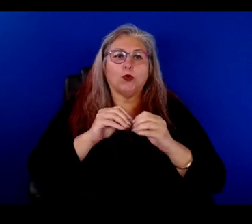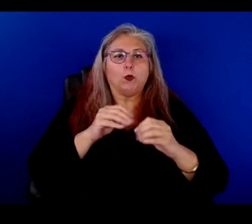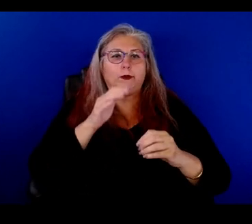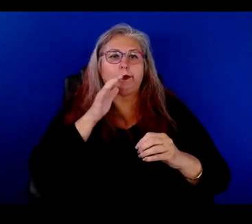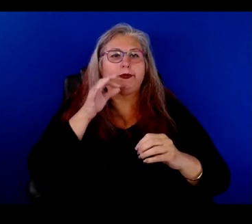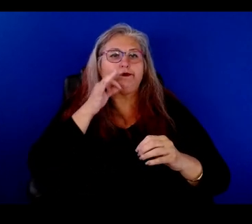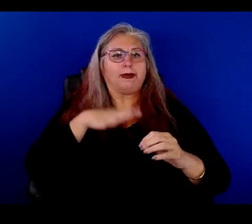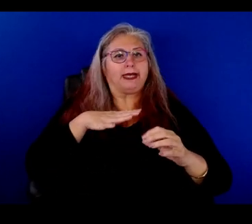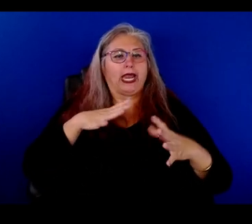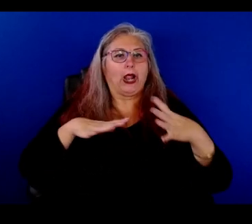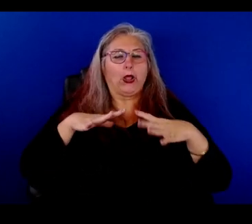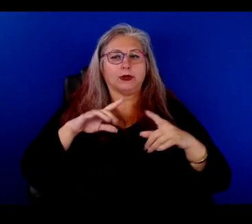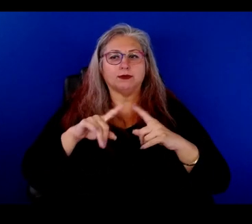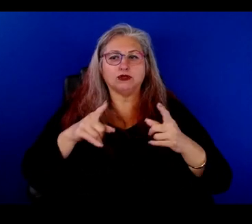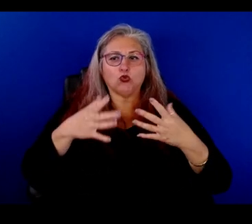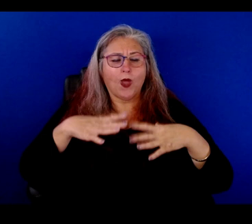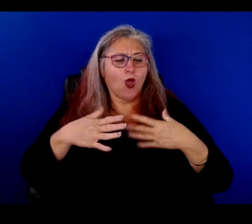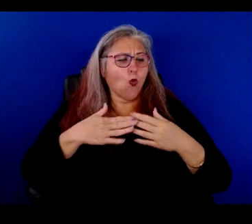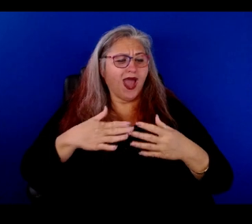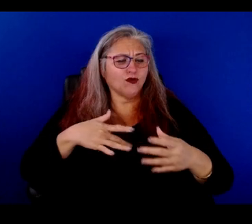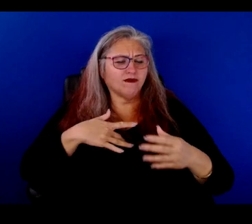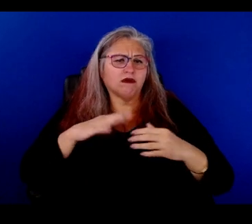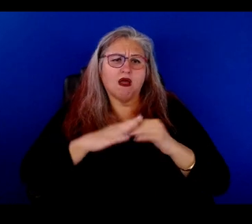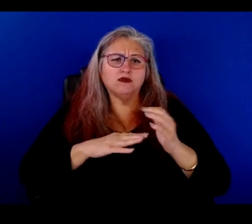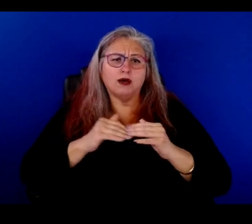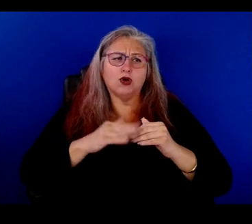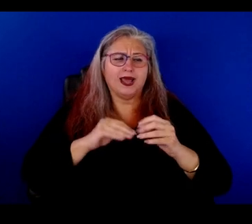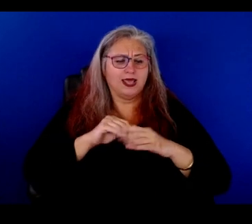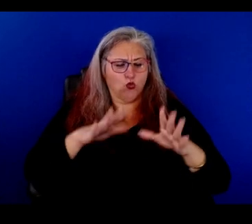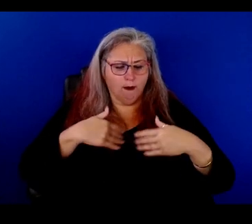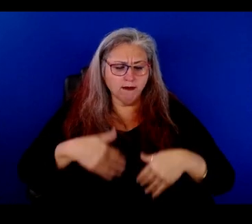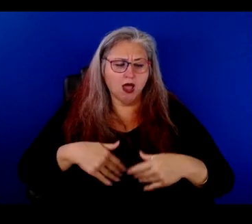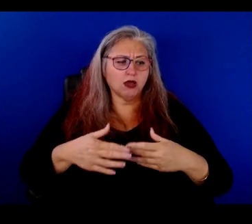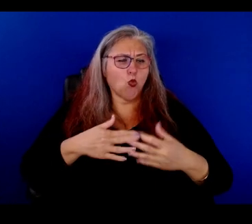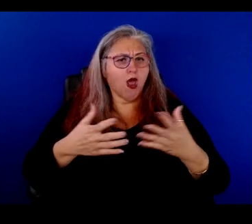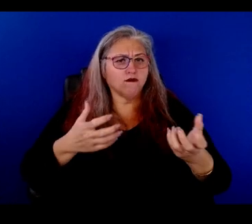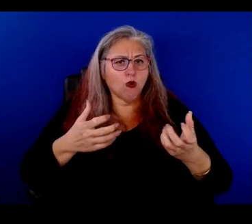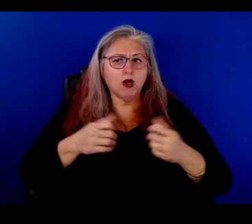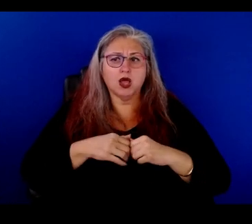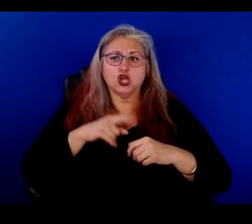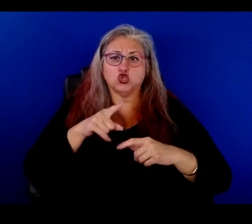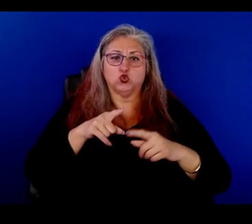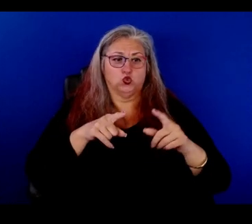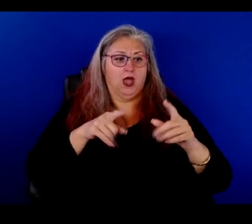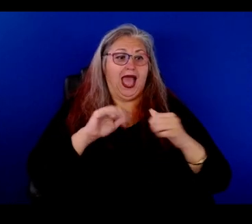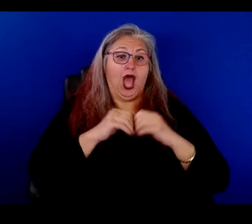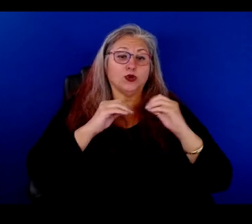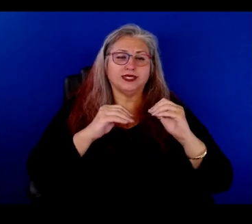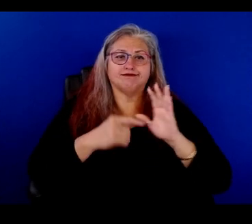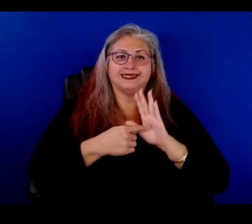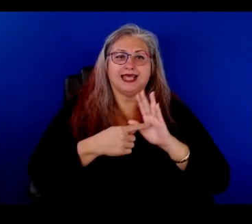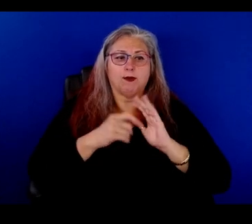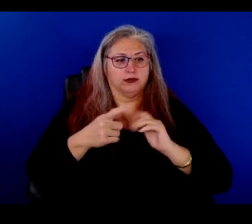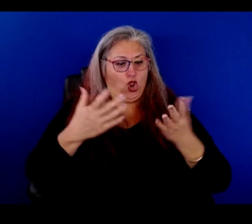But it's, like, it's what you want to wear, how you are comfortable in your own body. And, and you, you teach by example because you're